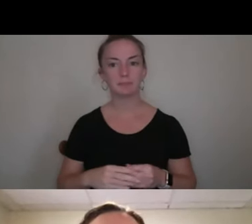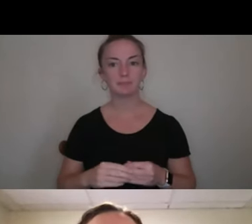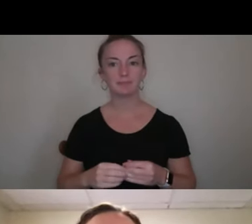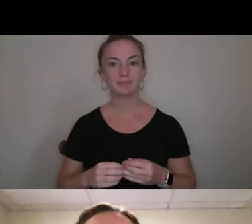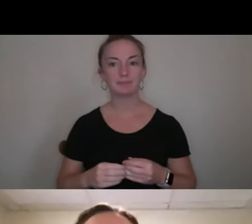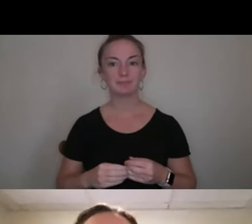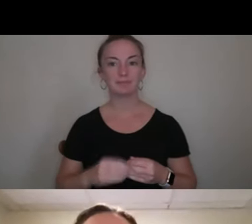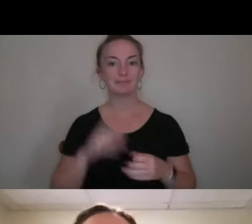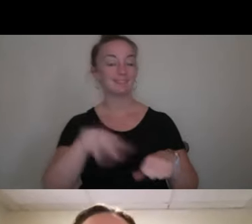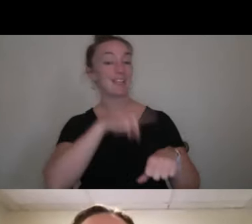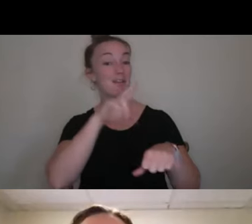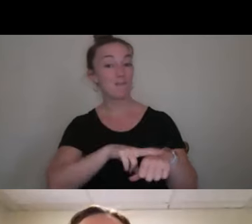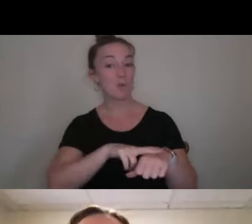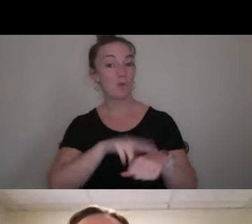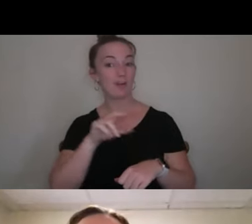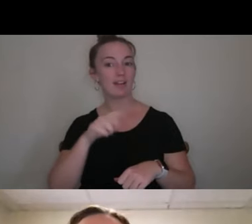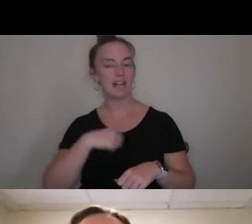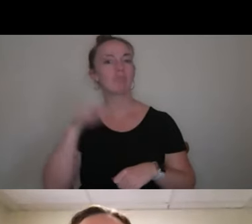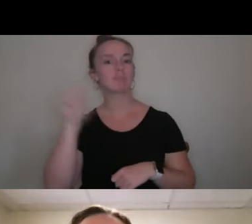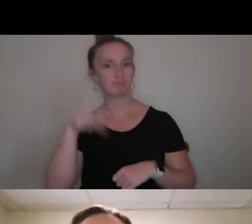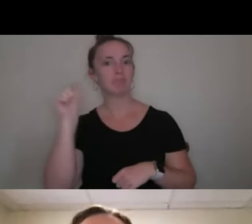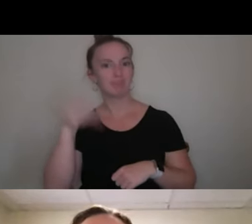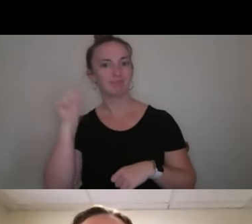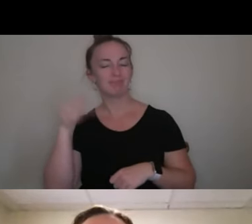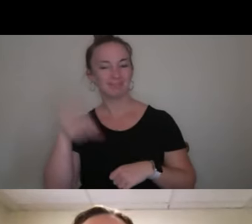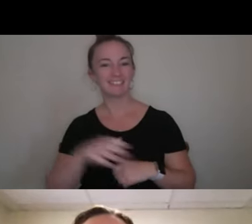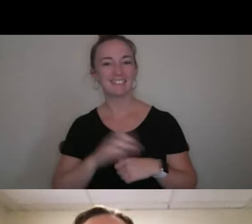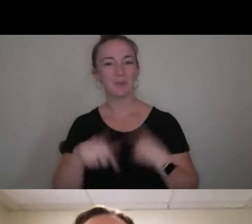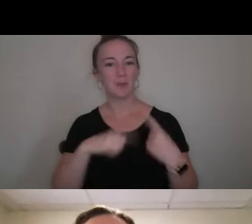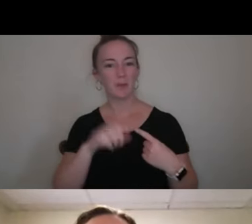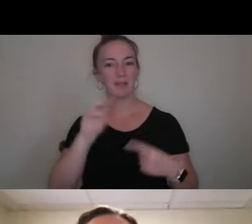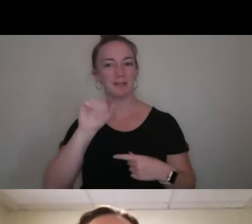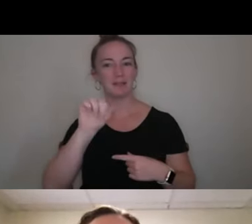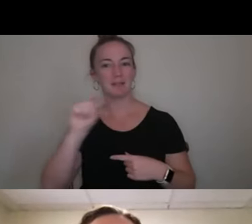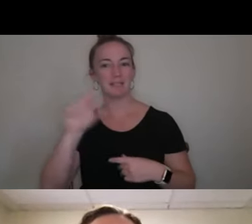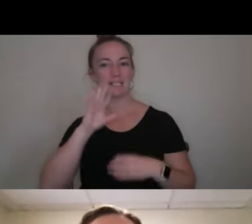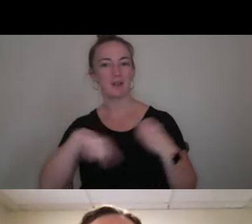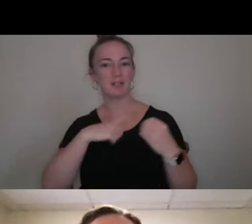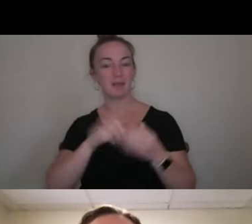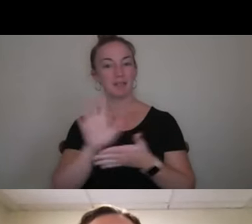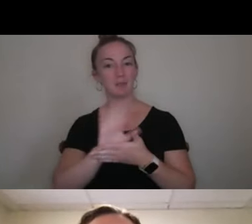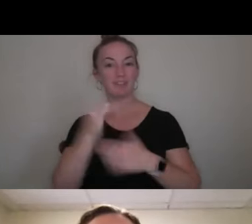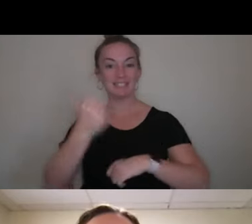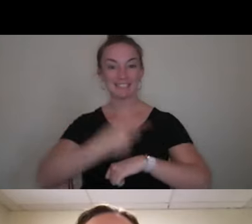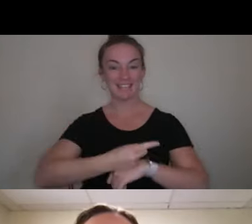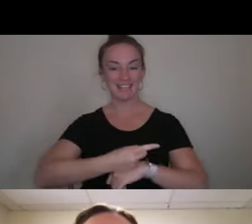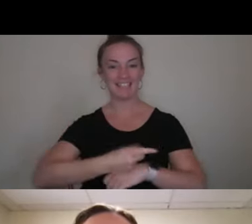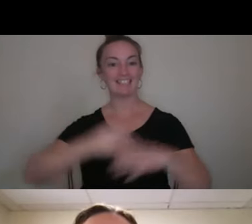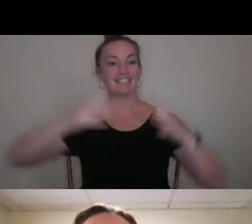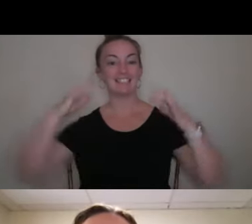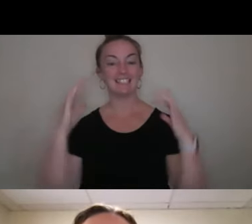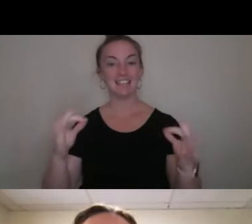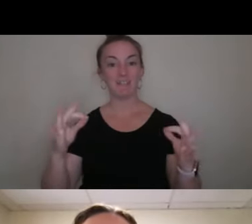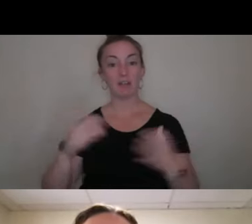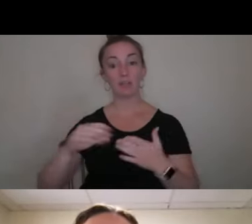Of course, I was nodding aggressively when Matt talked about the movies today. So definitely the